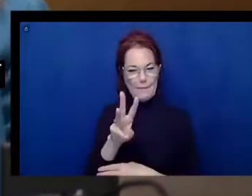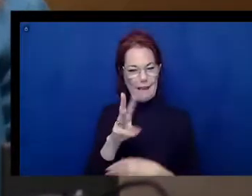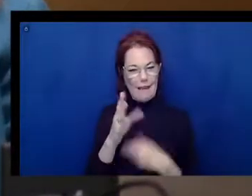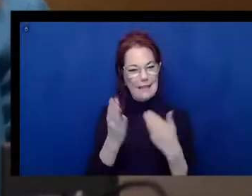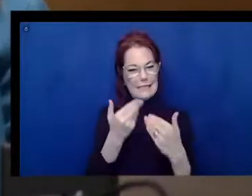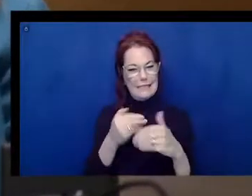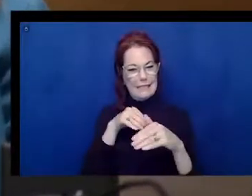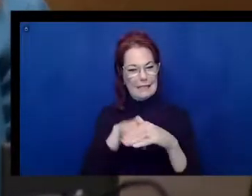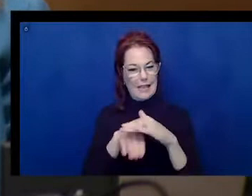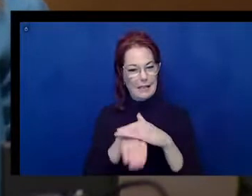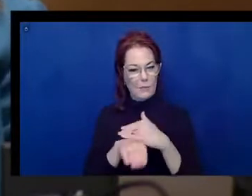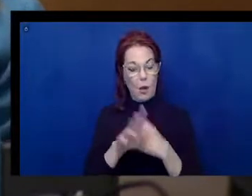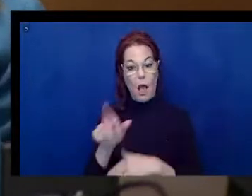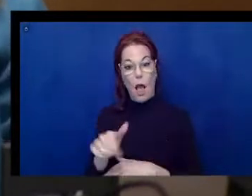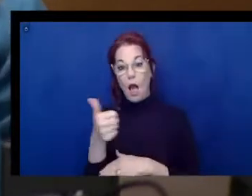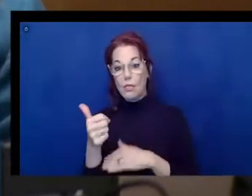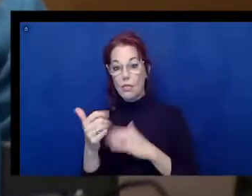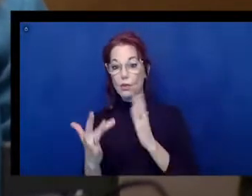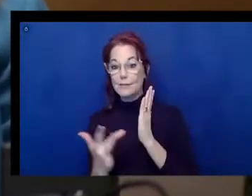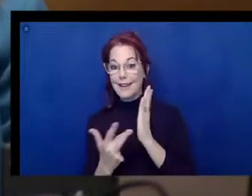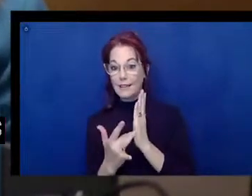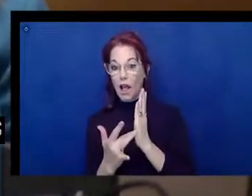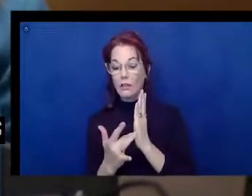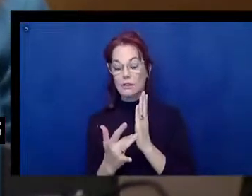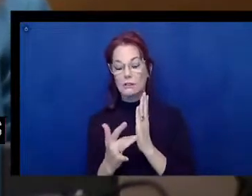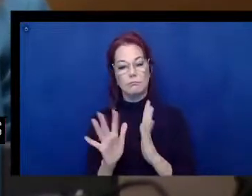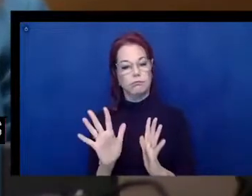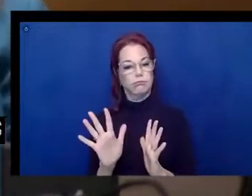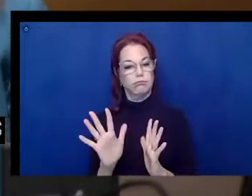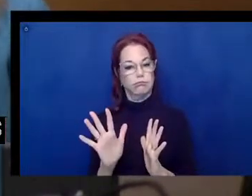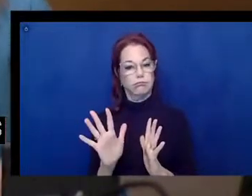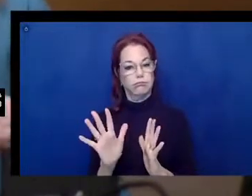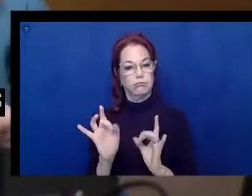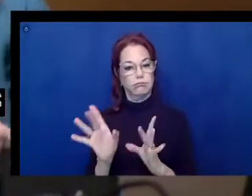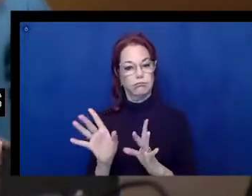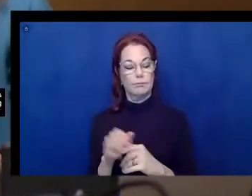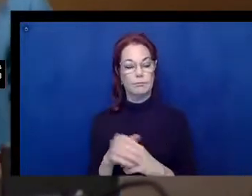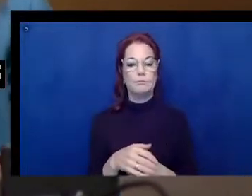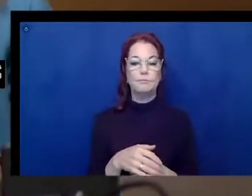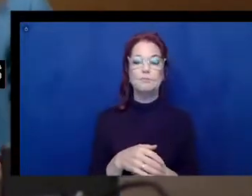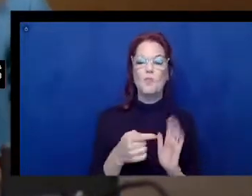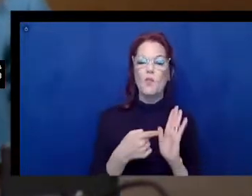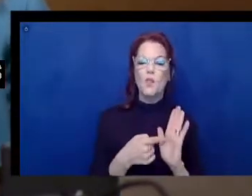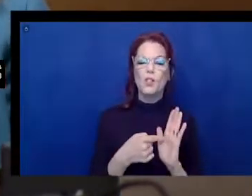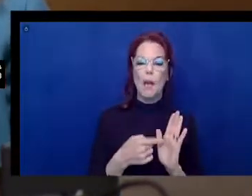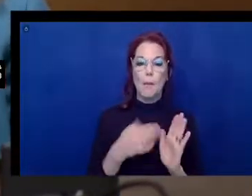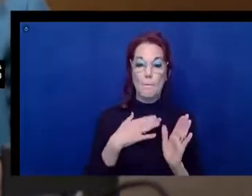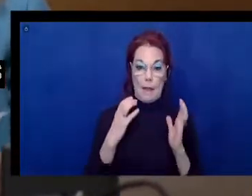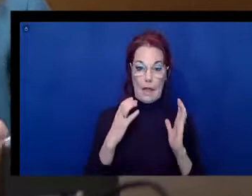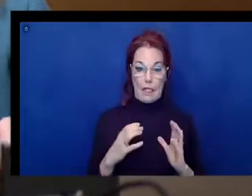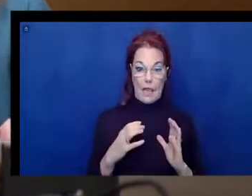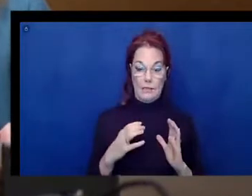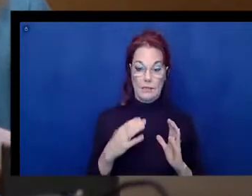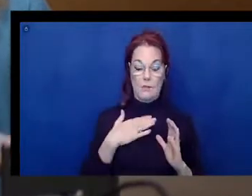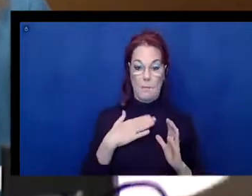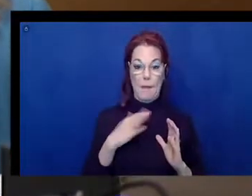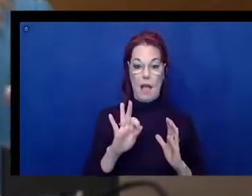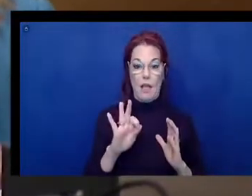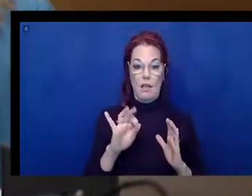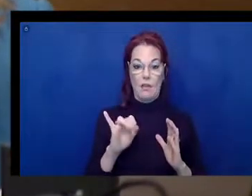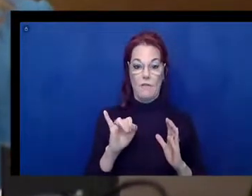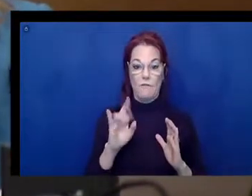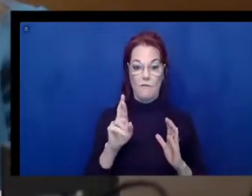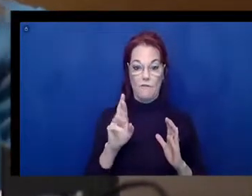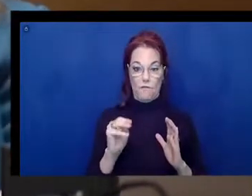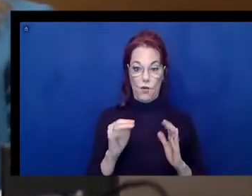technology is dismal. Clients of my firm right now are dealing with trainings required by the Centers for Medicare and